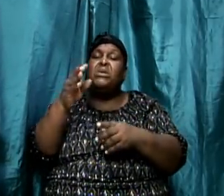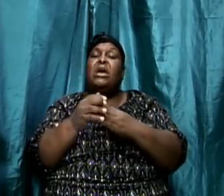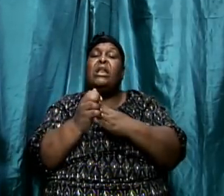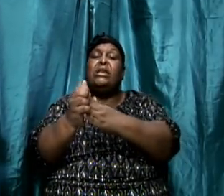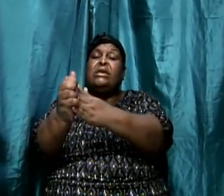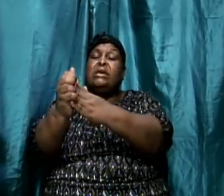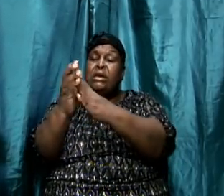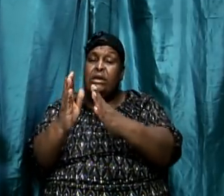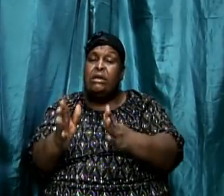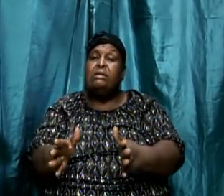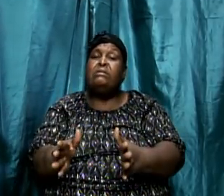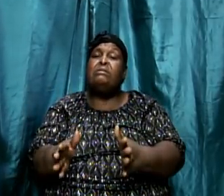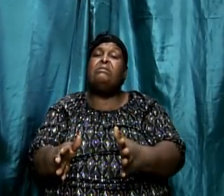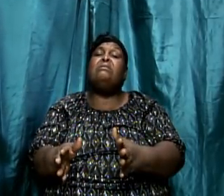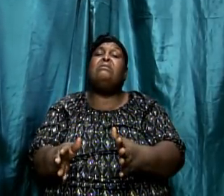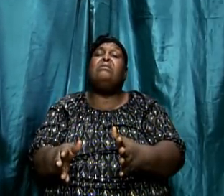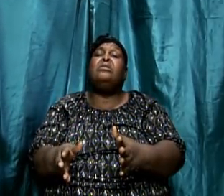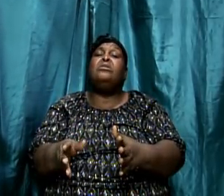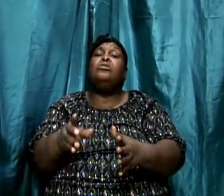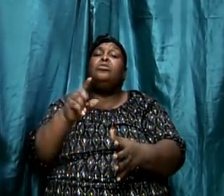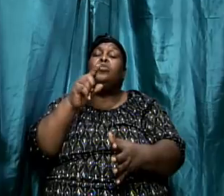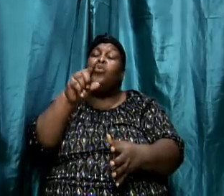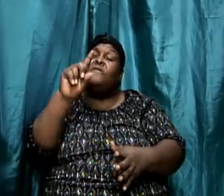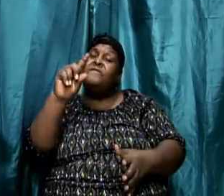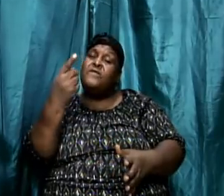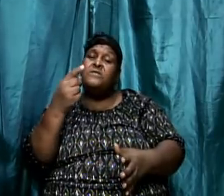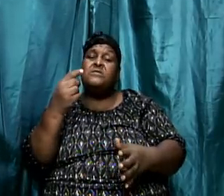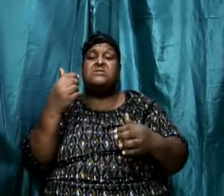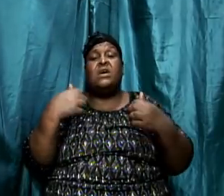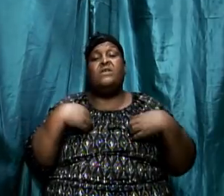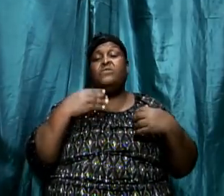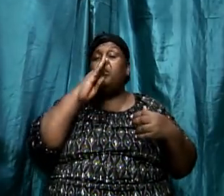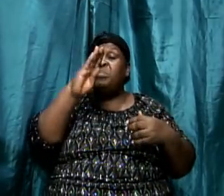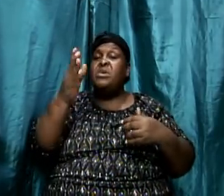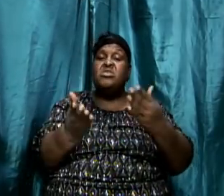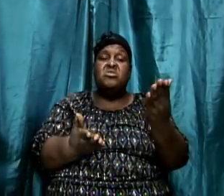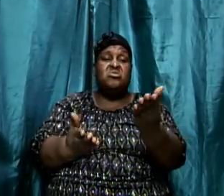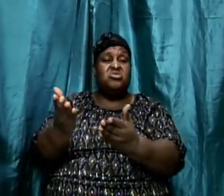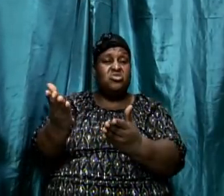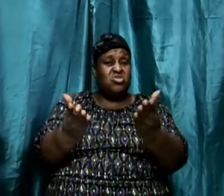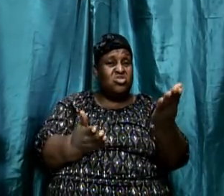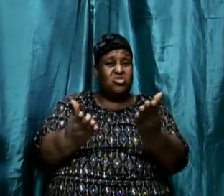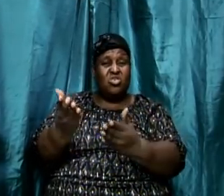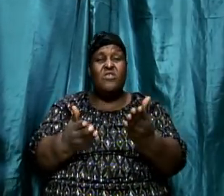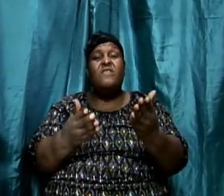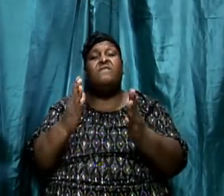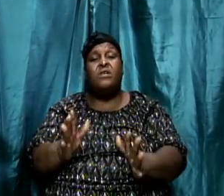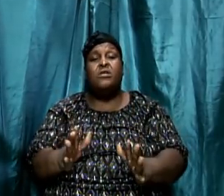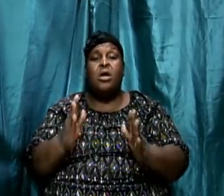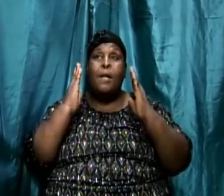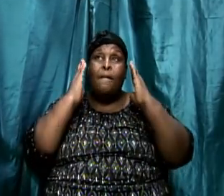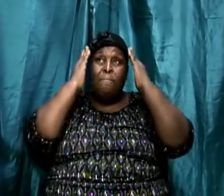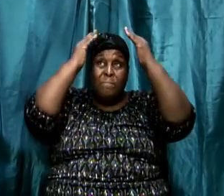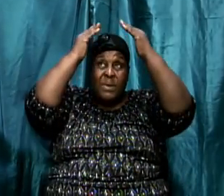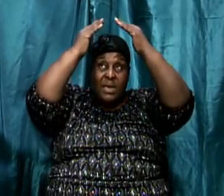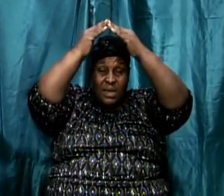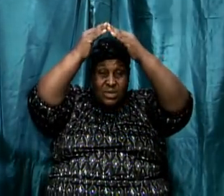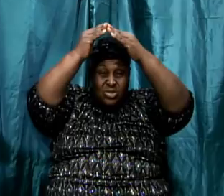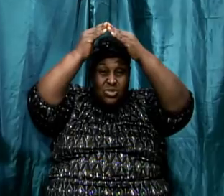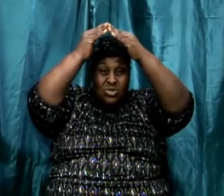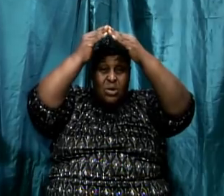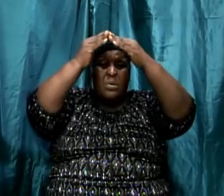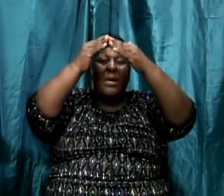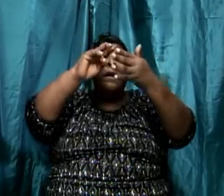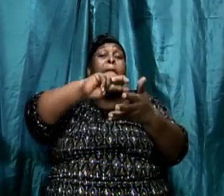is the servant of everybody. Bishop, the term bishop actually means chief, servant. So while Bishop Daly sits